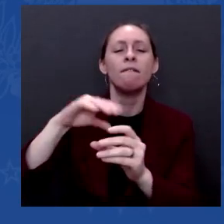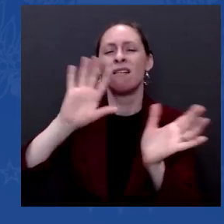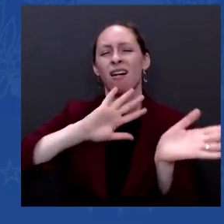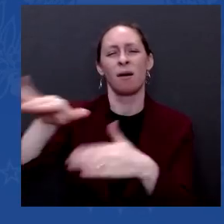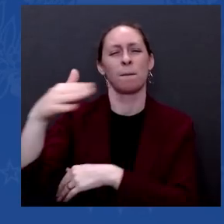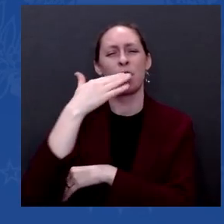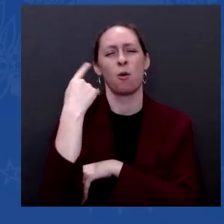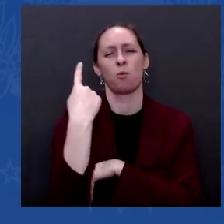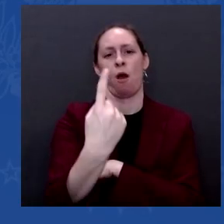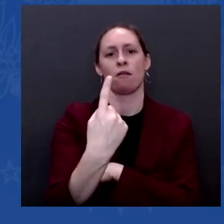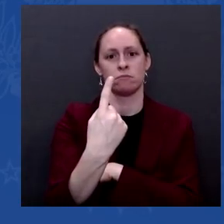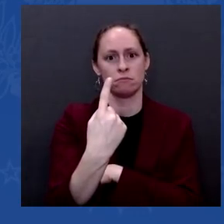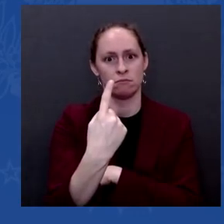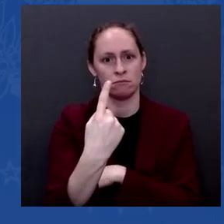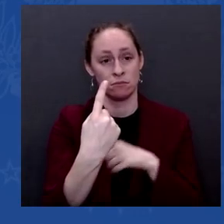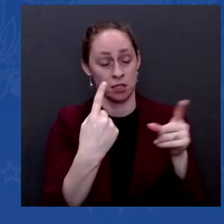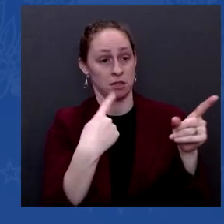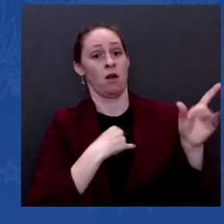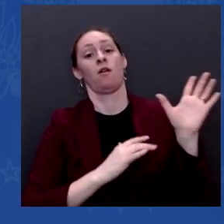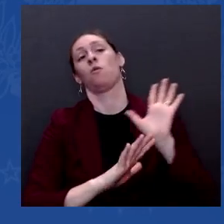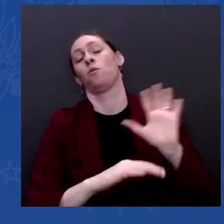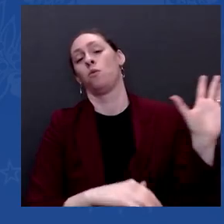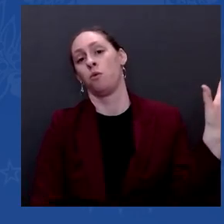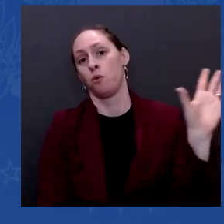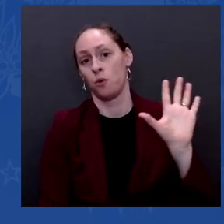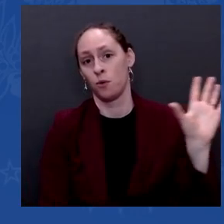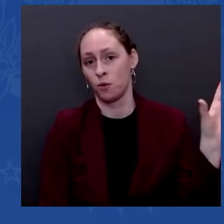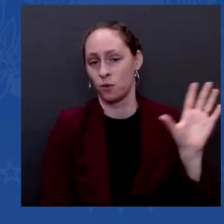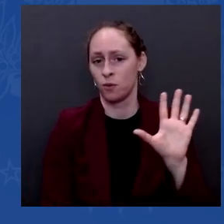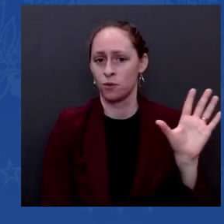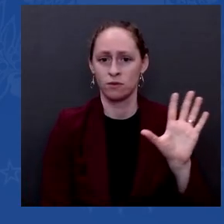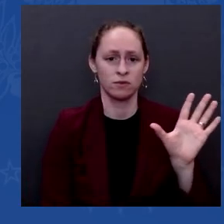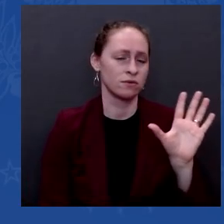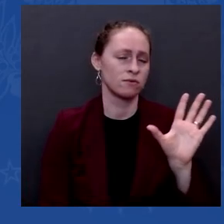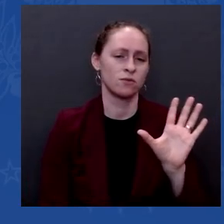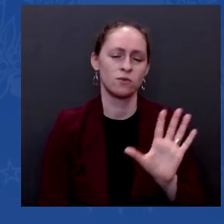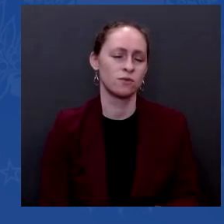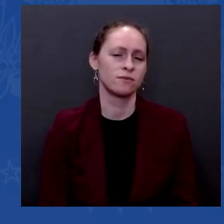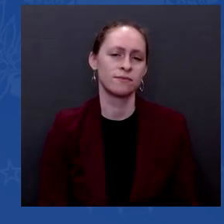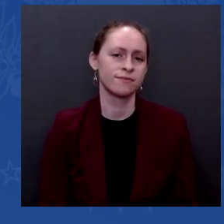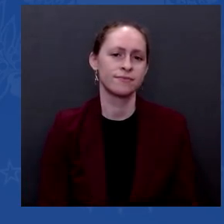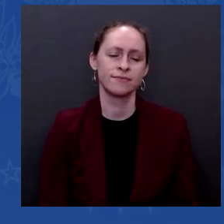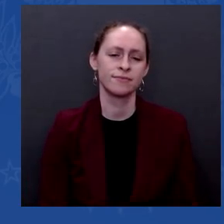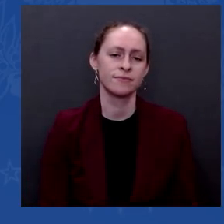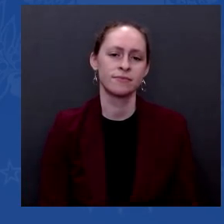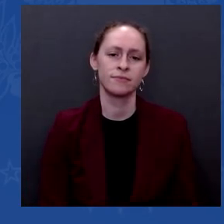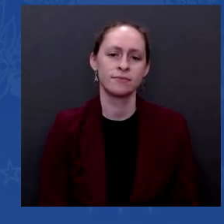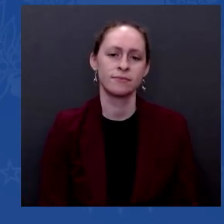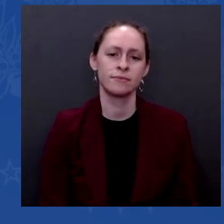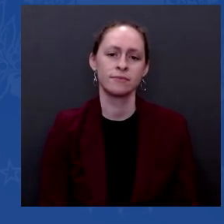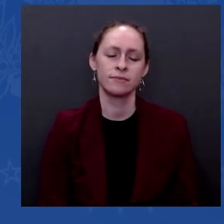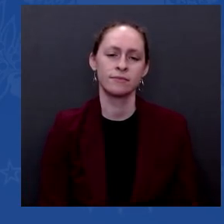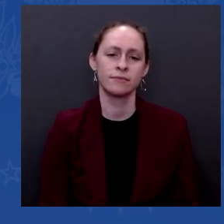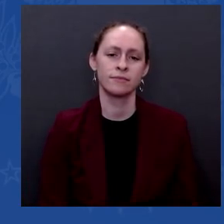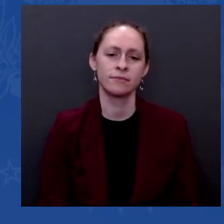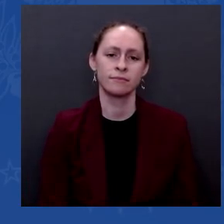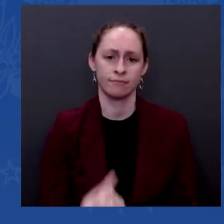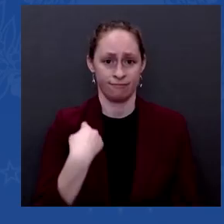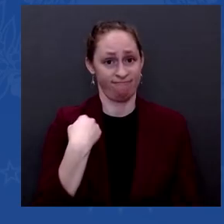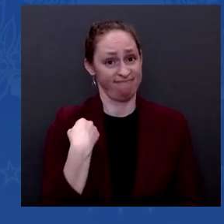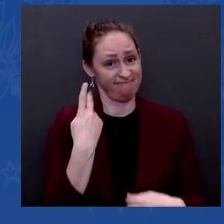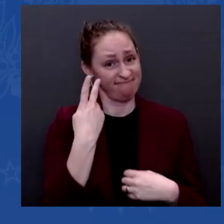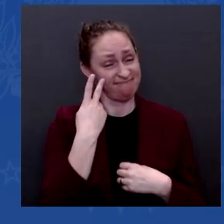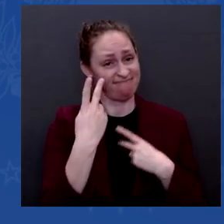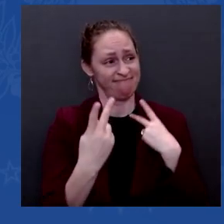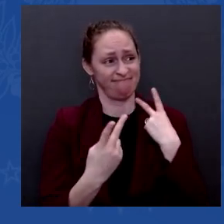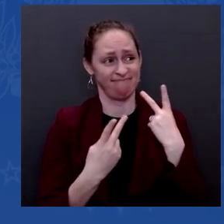policy. The world's changing in big ways. We're going to see, if you've me say this before, we're going to